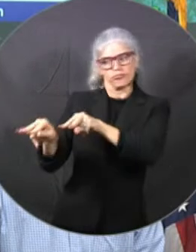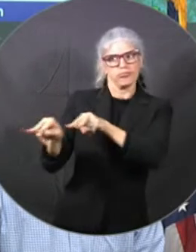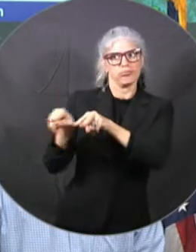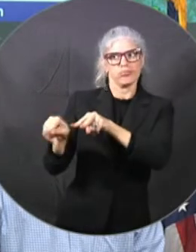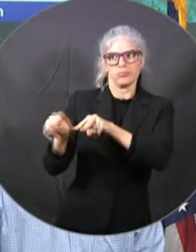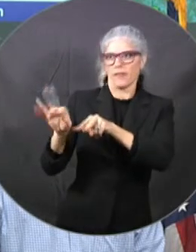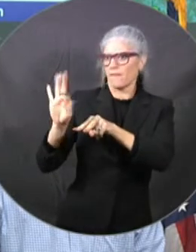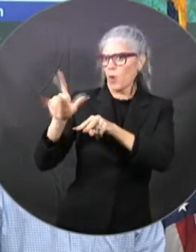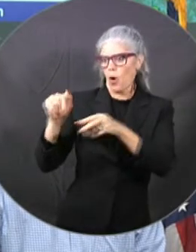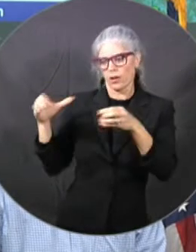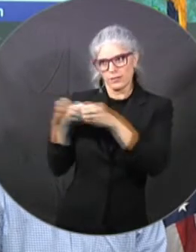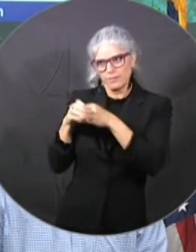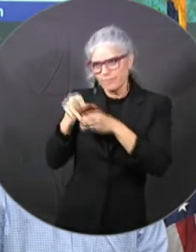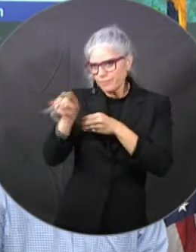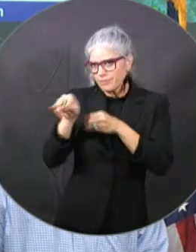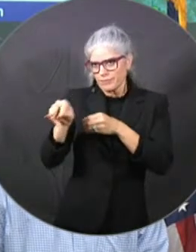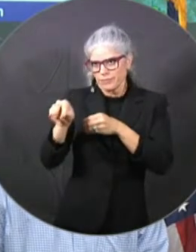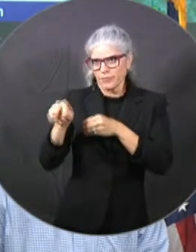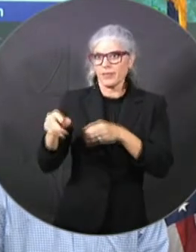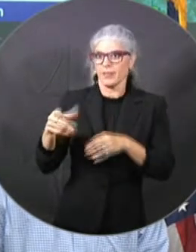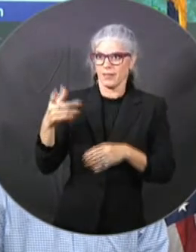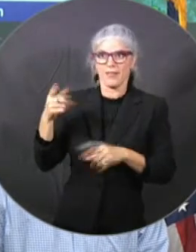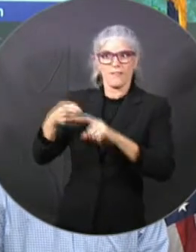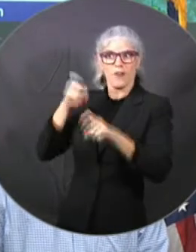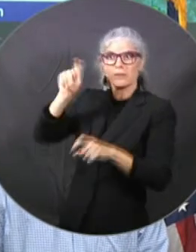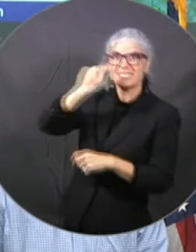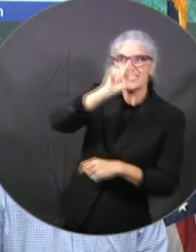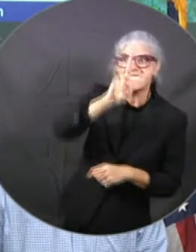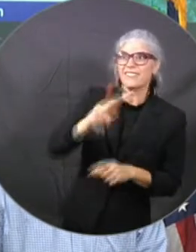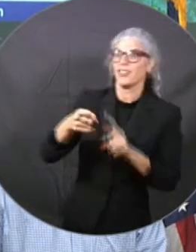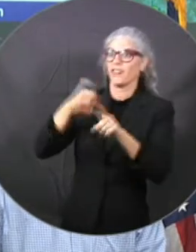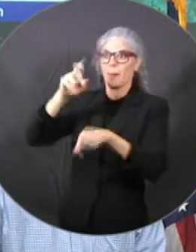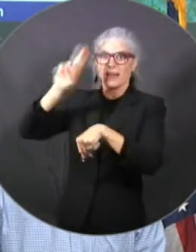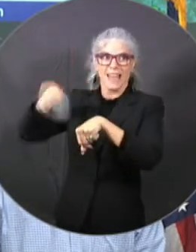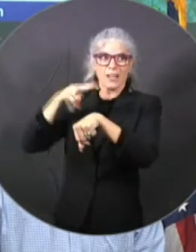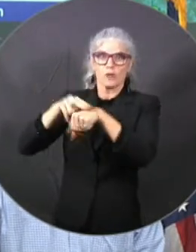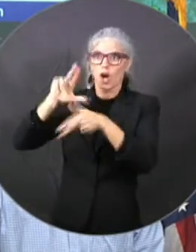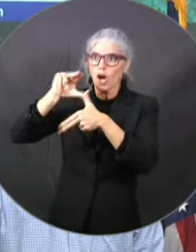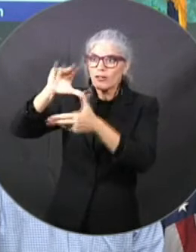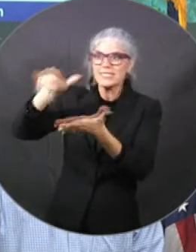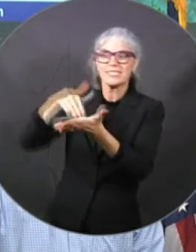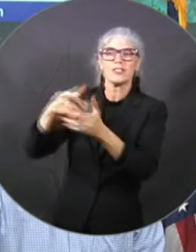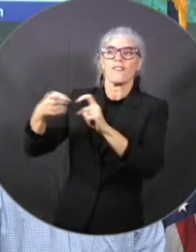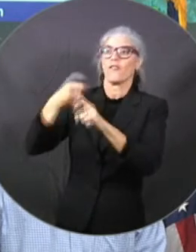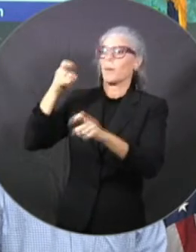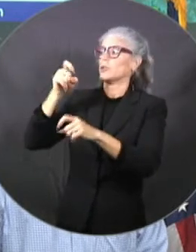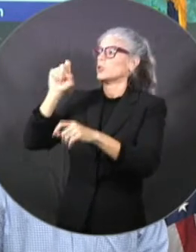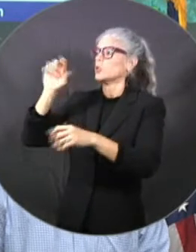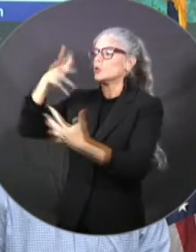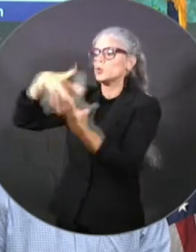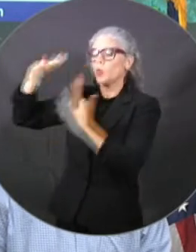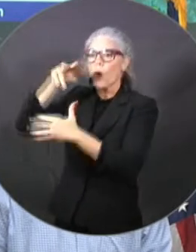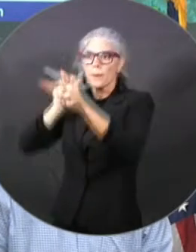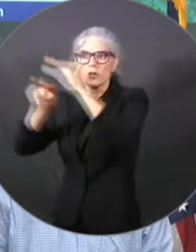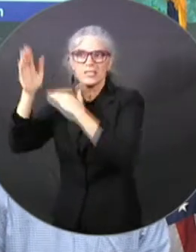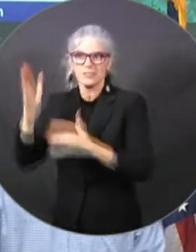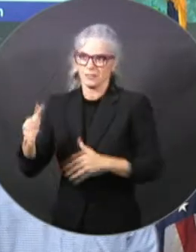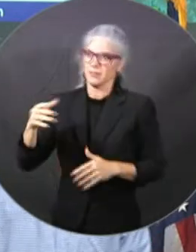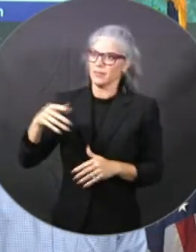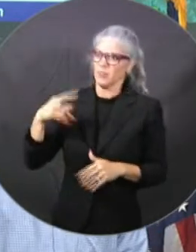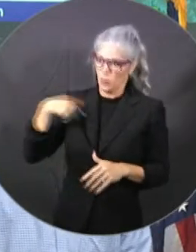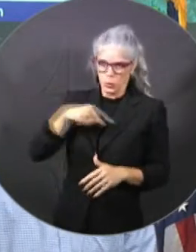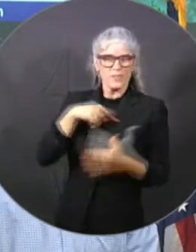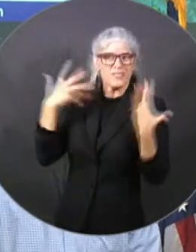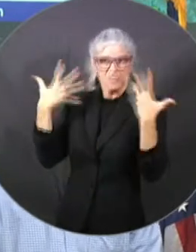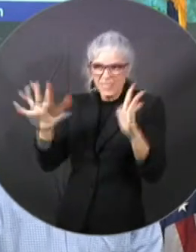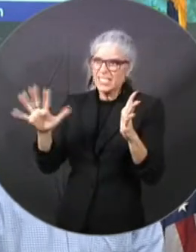as well as local forecasting centers, the national hurricane center, the storm prediction center. We brought them all together to talk about this very thing, which is we need to